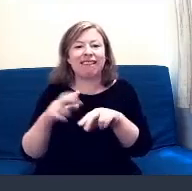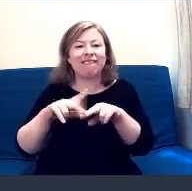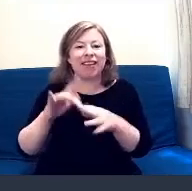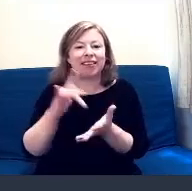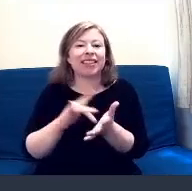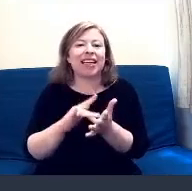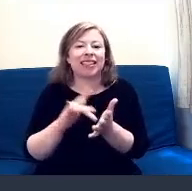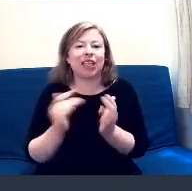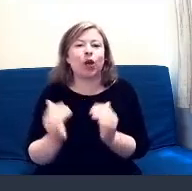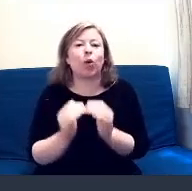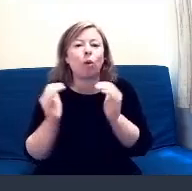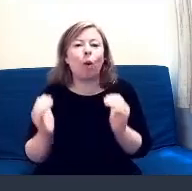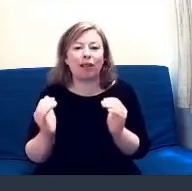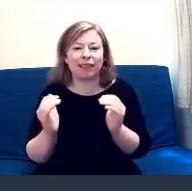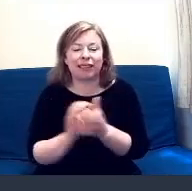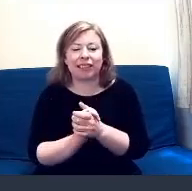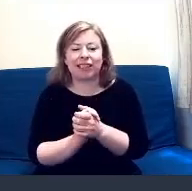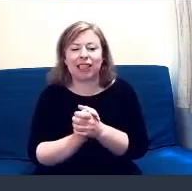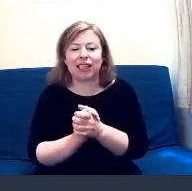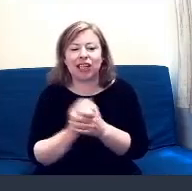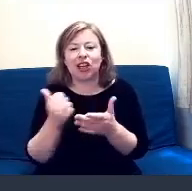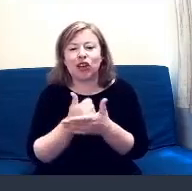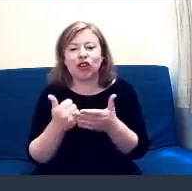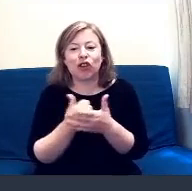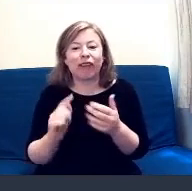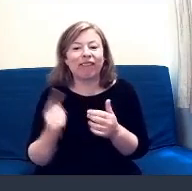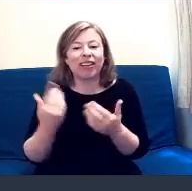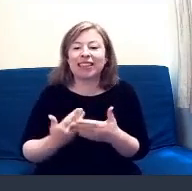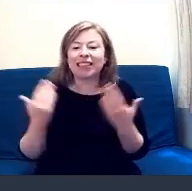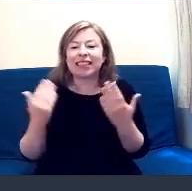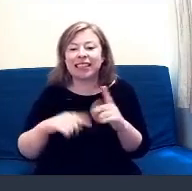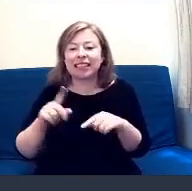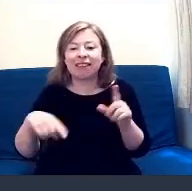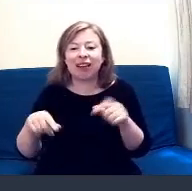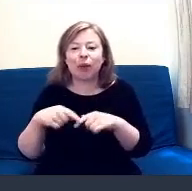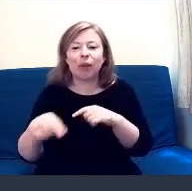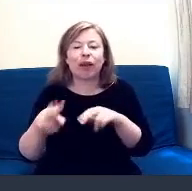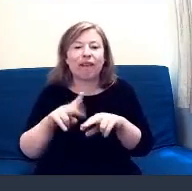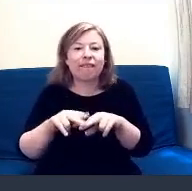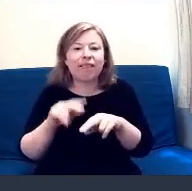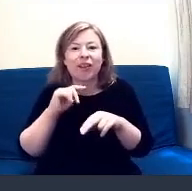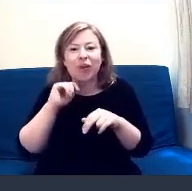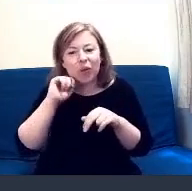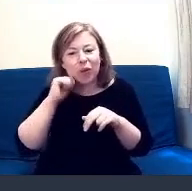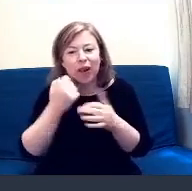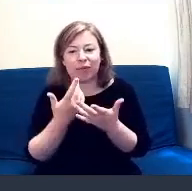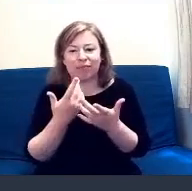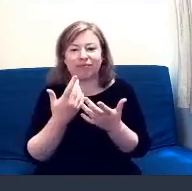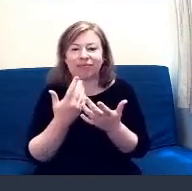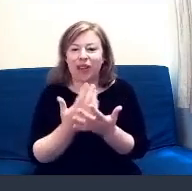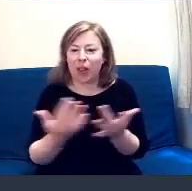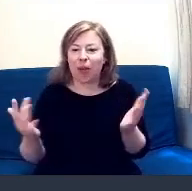And normally on the very first day of Diversity Week 5, we will have our annual gathering inviting you